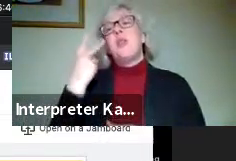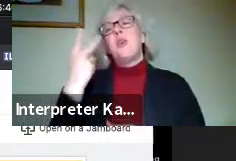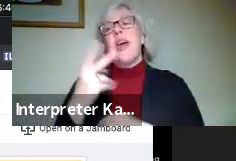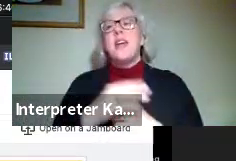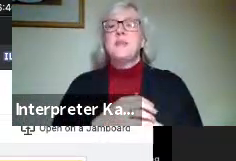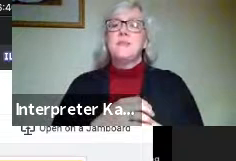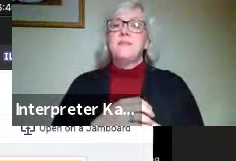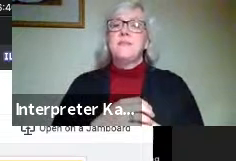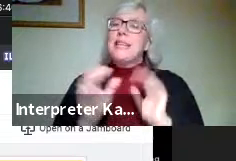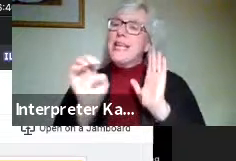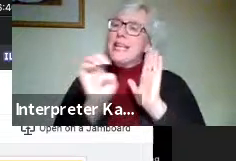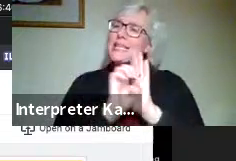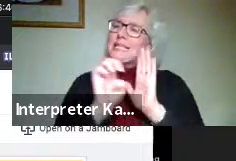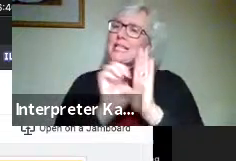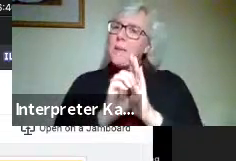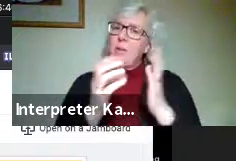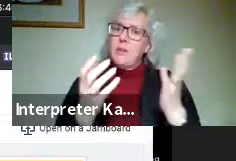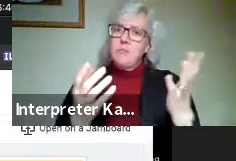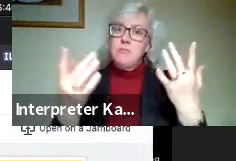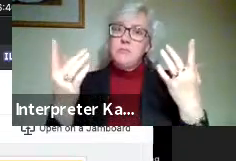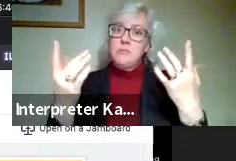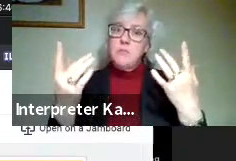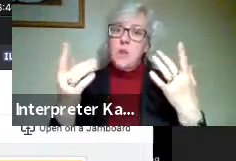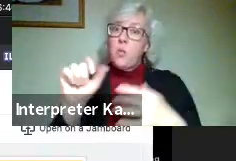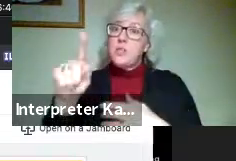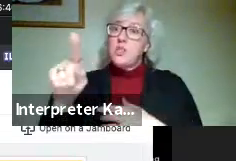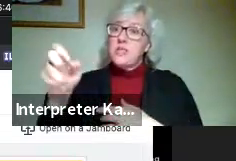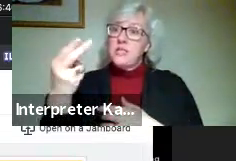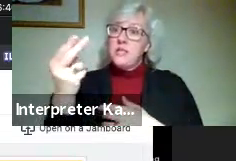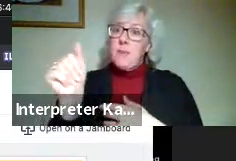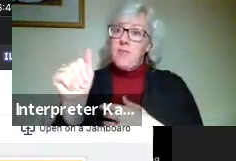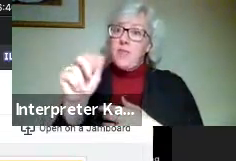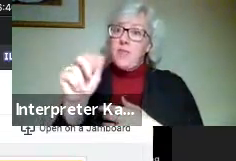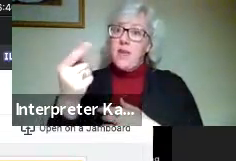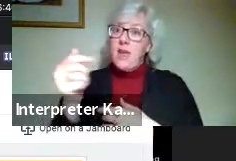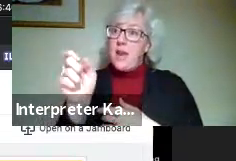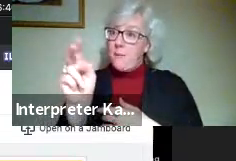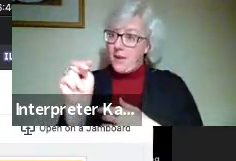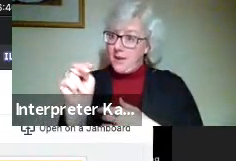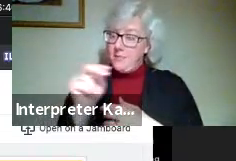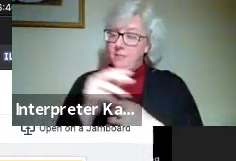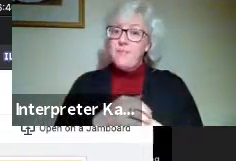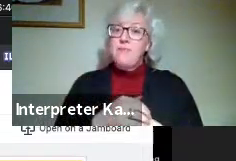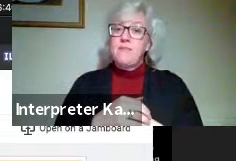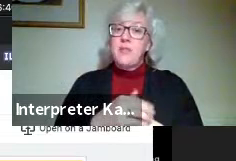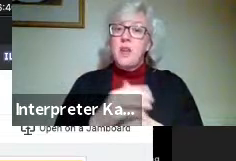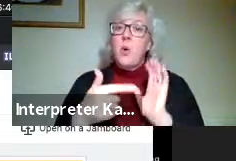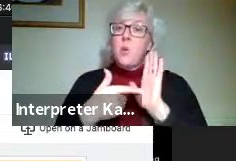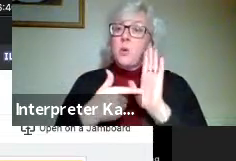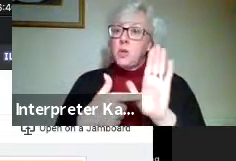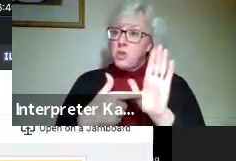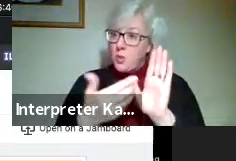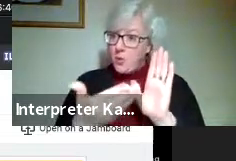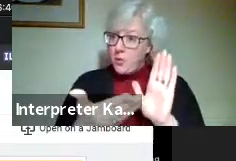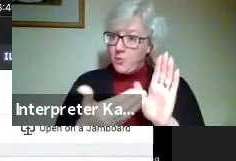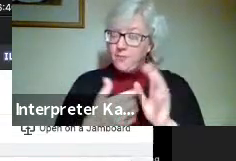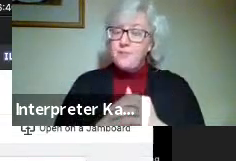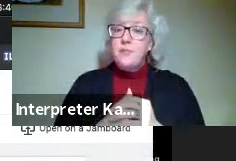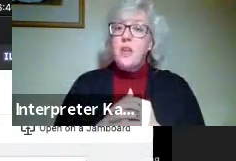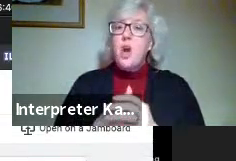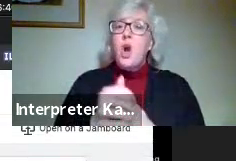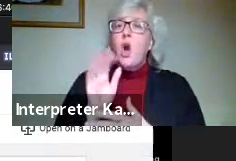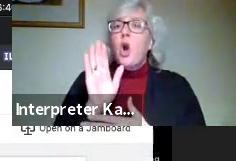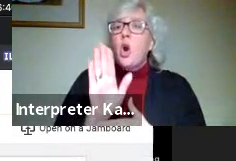at an example here, which happens to be Samantha Hanneman. And we're going to take a look at